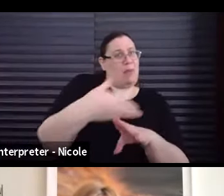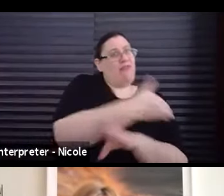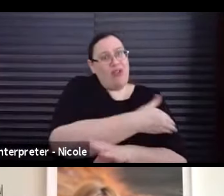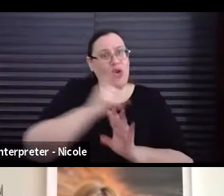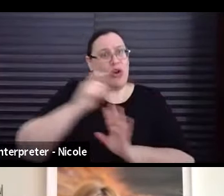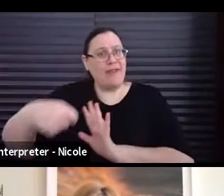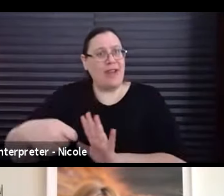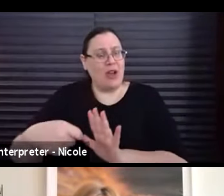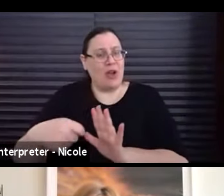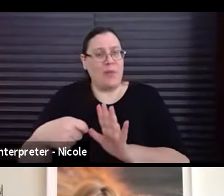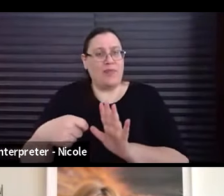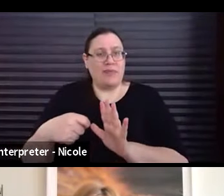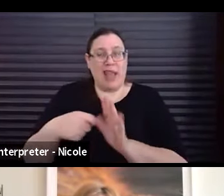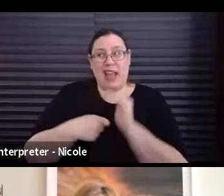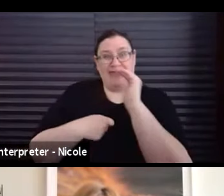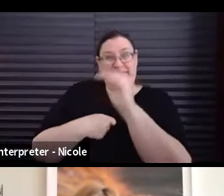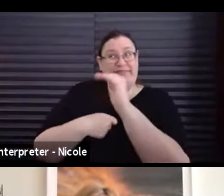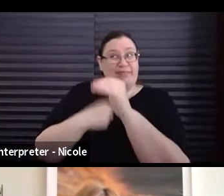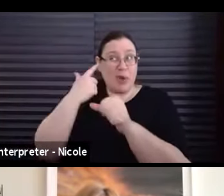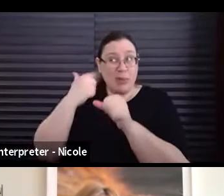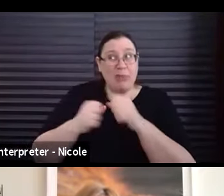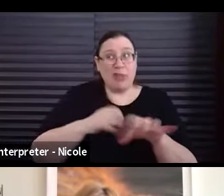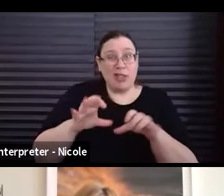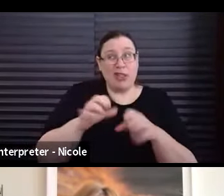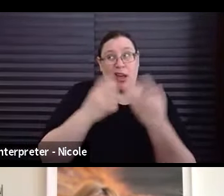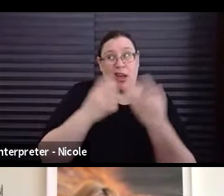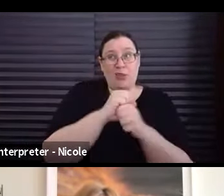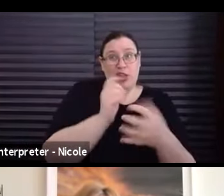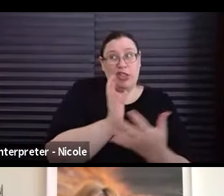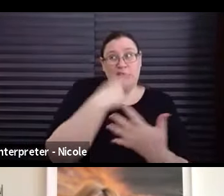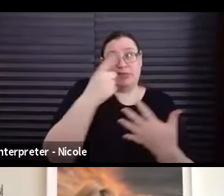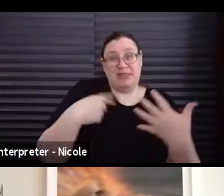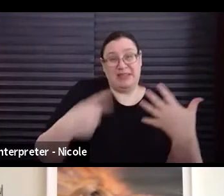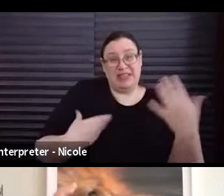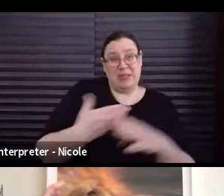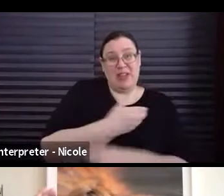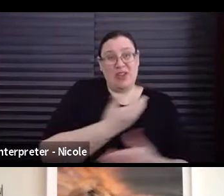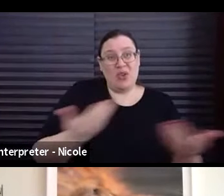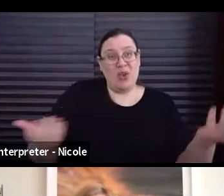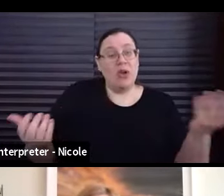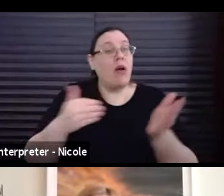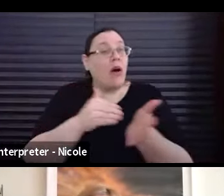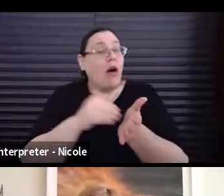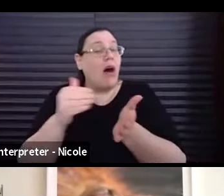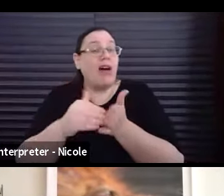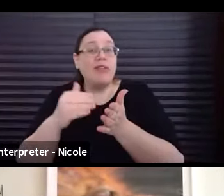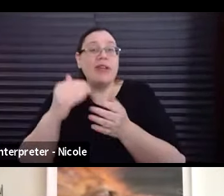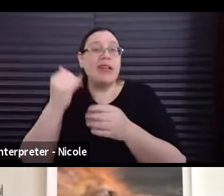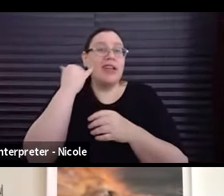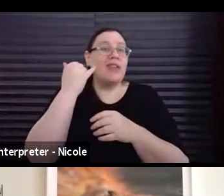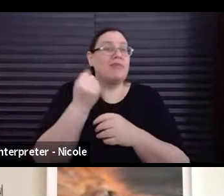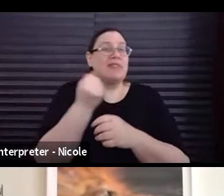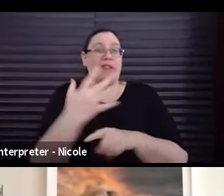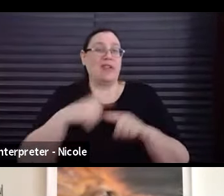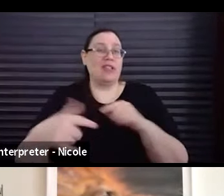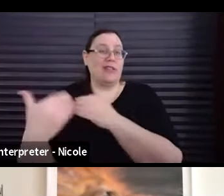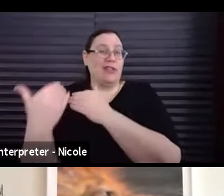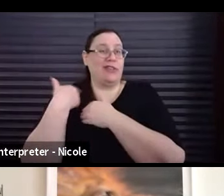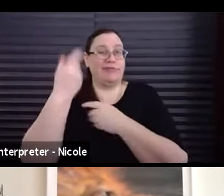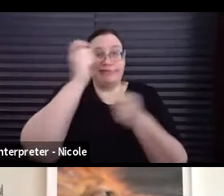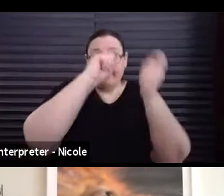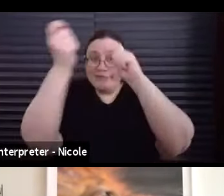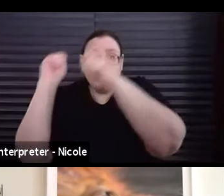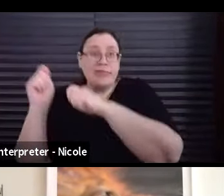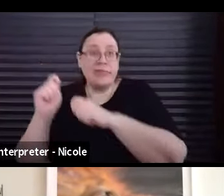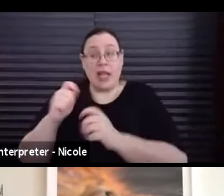of reminding them of that, um, can be helpful. Uh, a lot of times if it is a multi-hyphenate and crew is being paid,